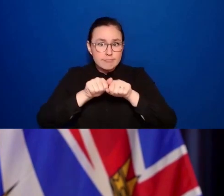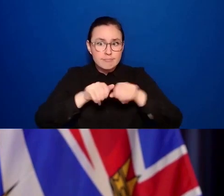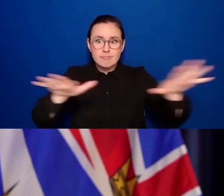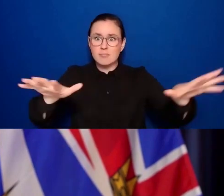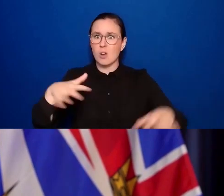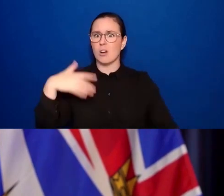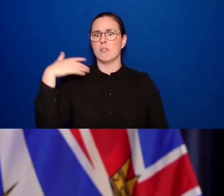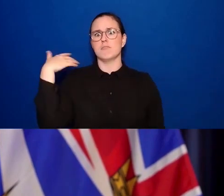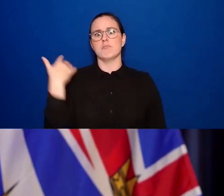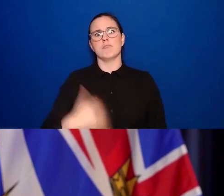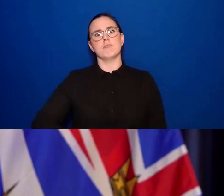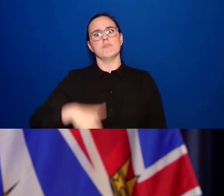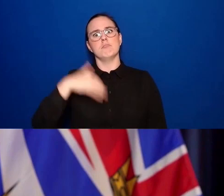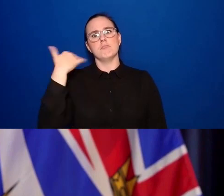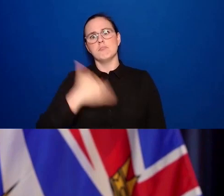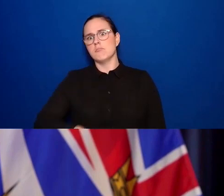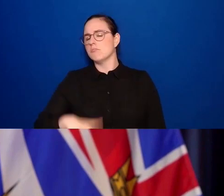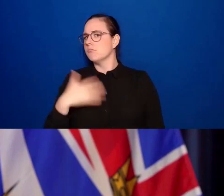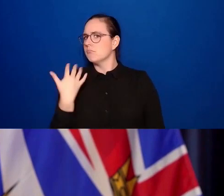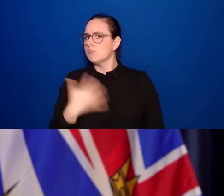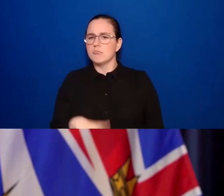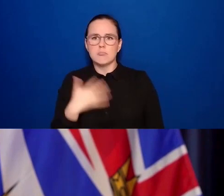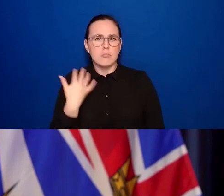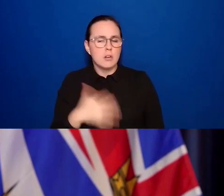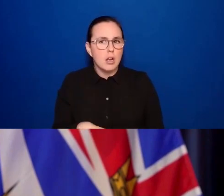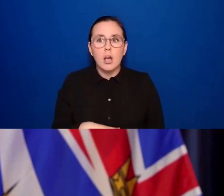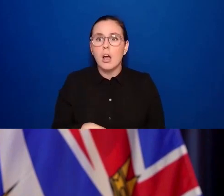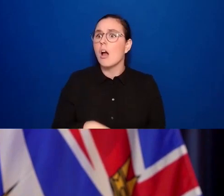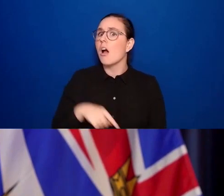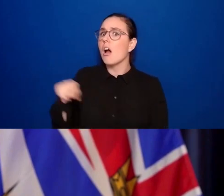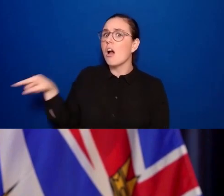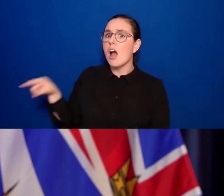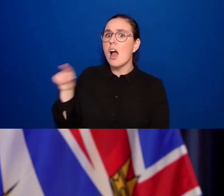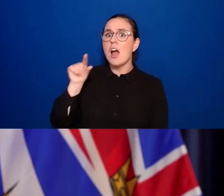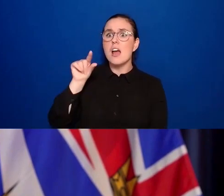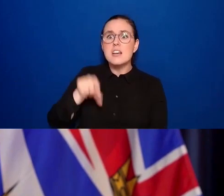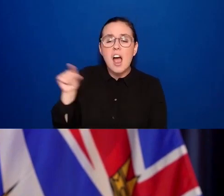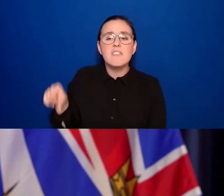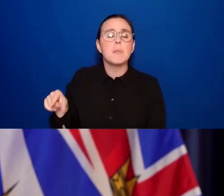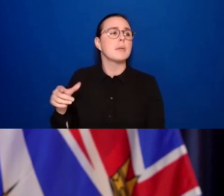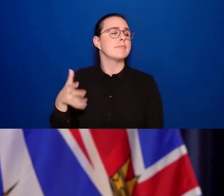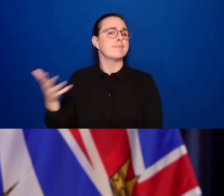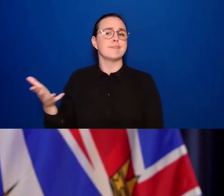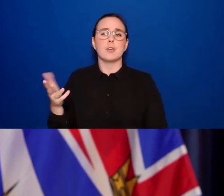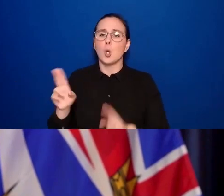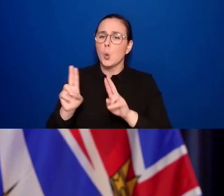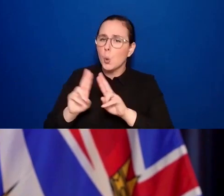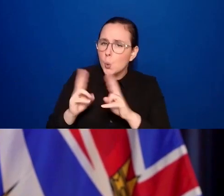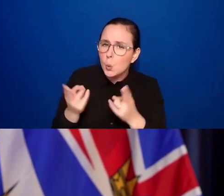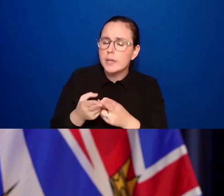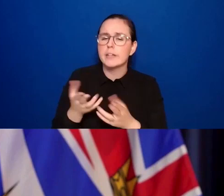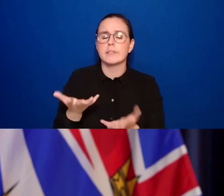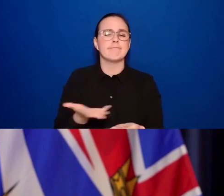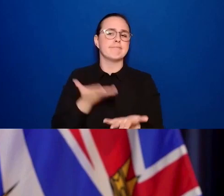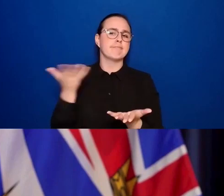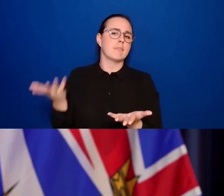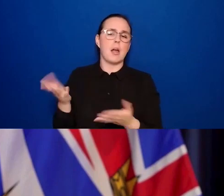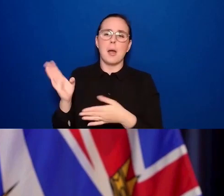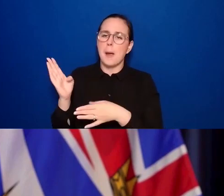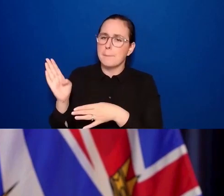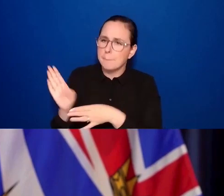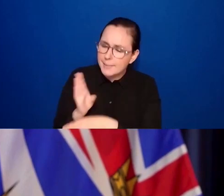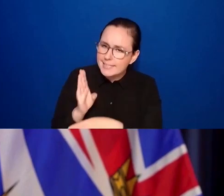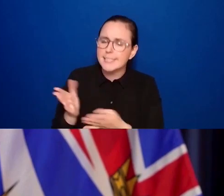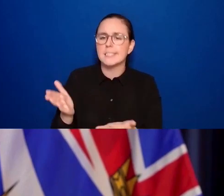of engagement between government, industry, labour and civil society about how do we all get through this together?